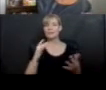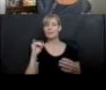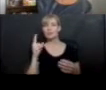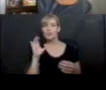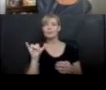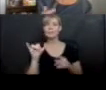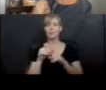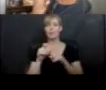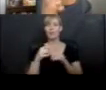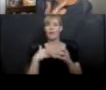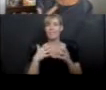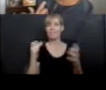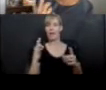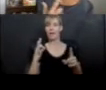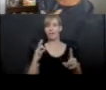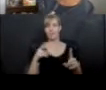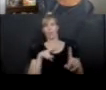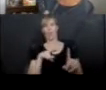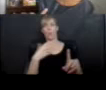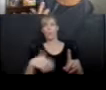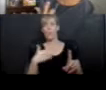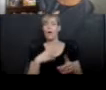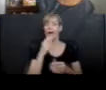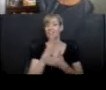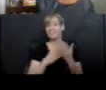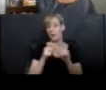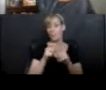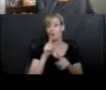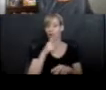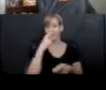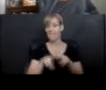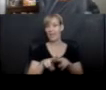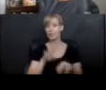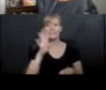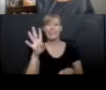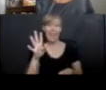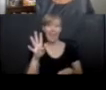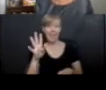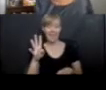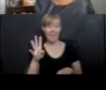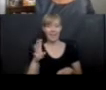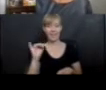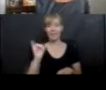have a lot of flavor. They might even be fun to say. Some words are fun to say in your mouth, right? Like